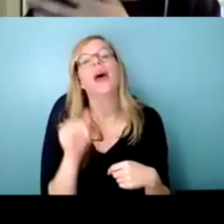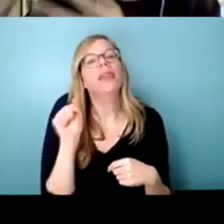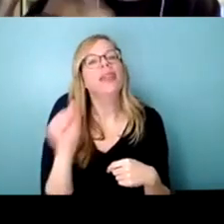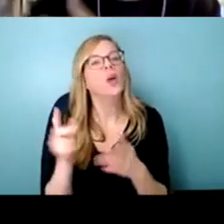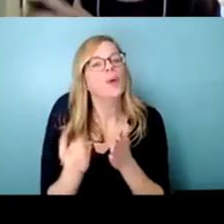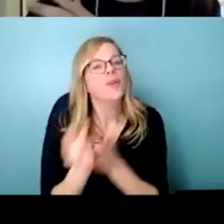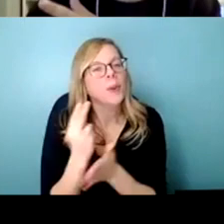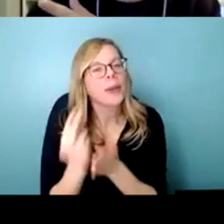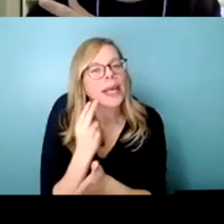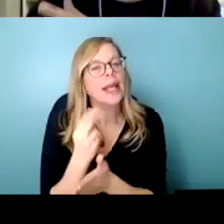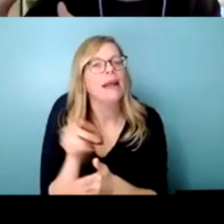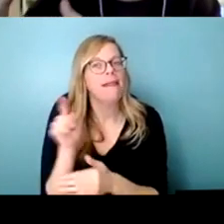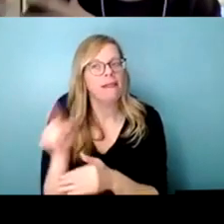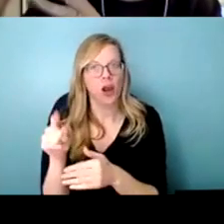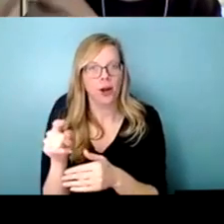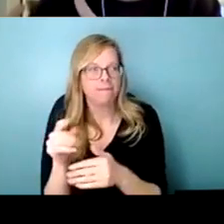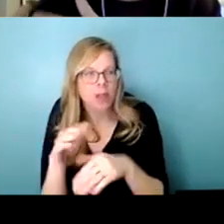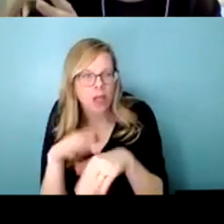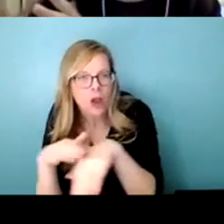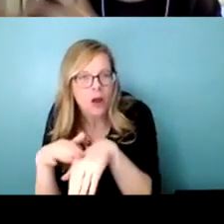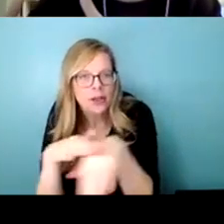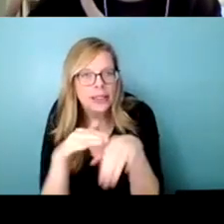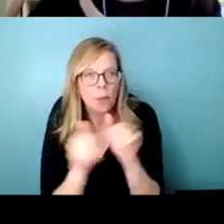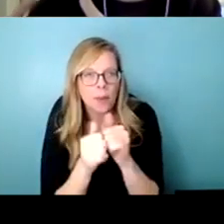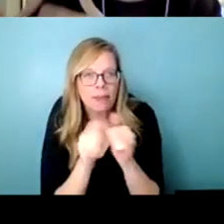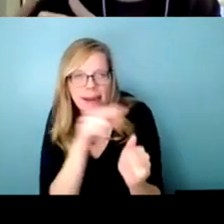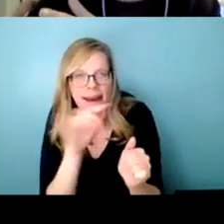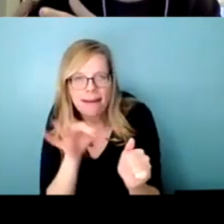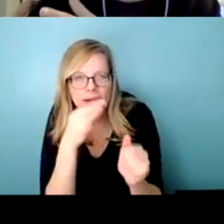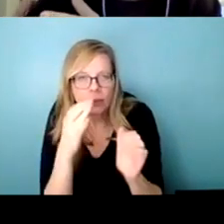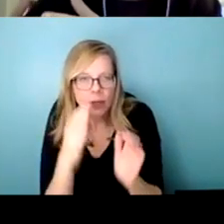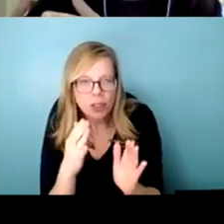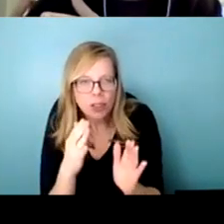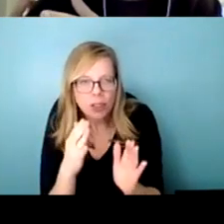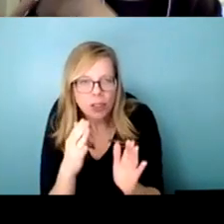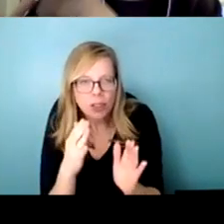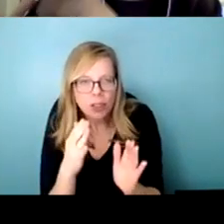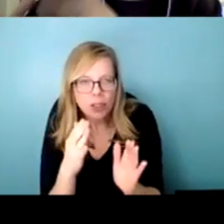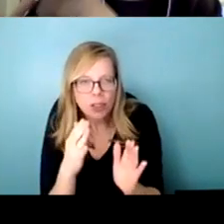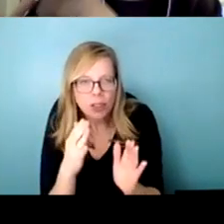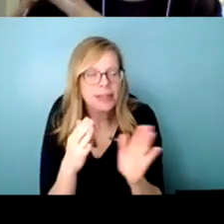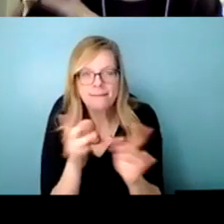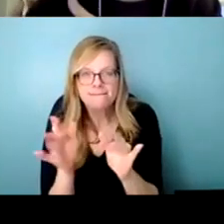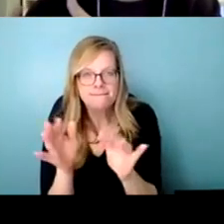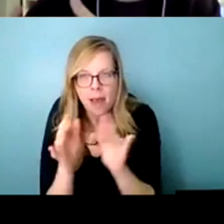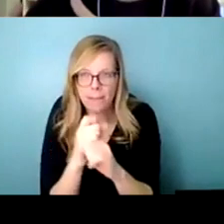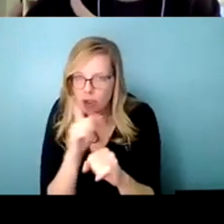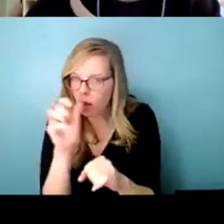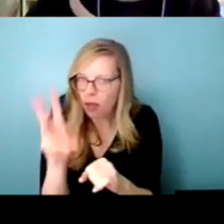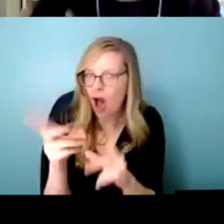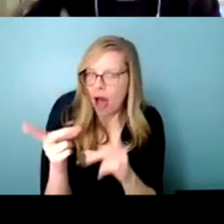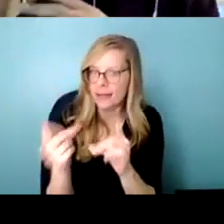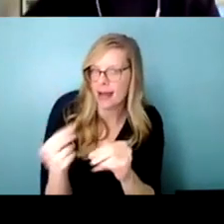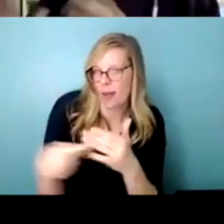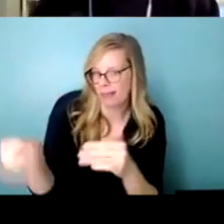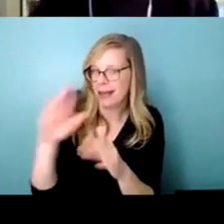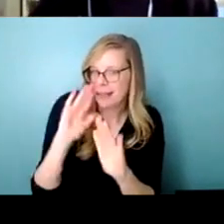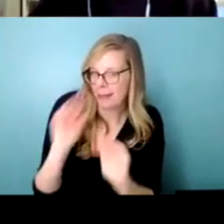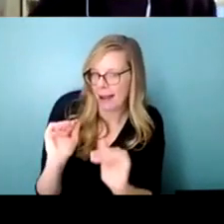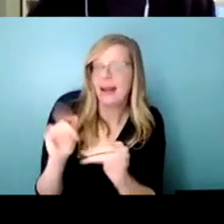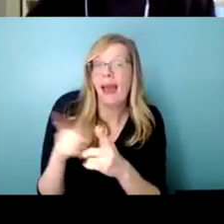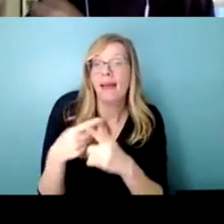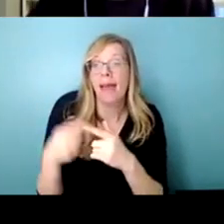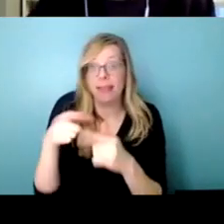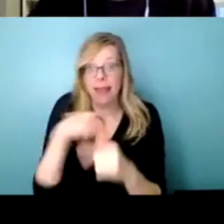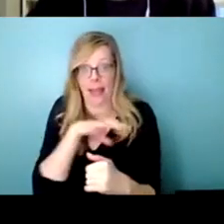reviewing it they're consulting with experts they're wanting to make sure that this law really is um does what it's supposed to be doing and then once the